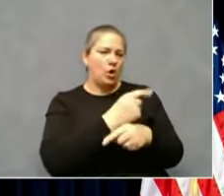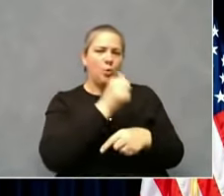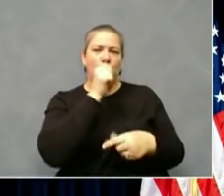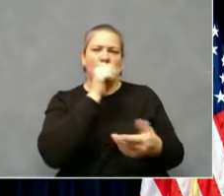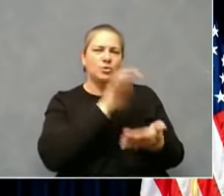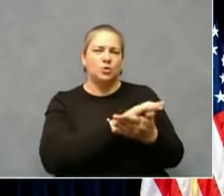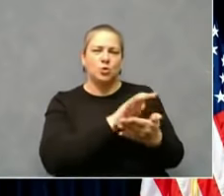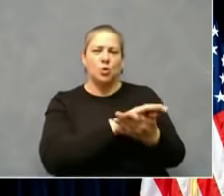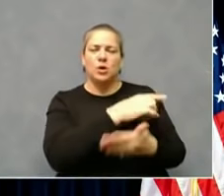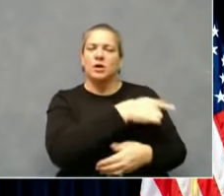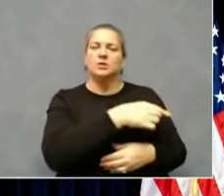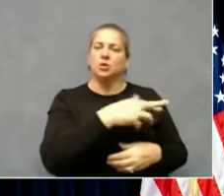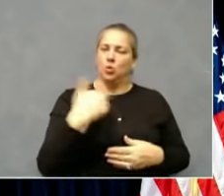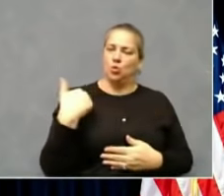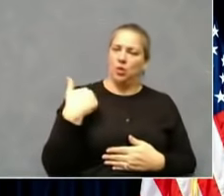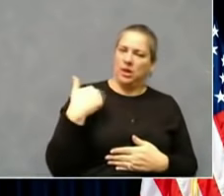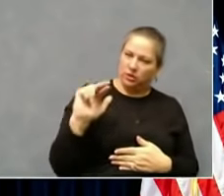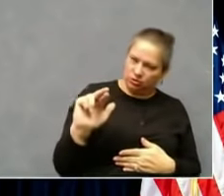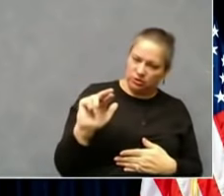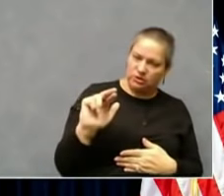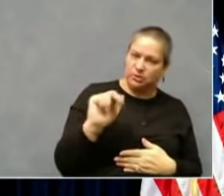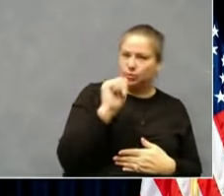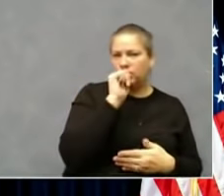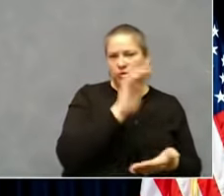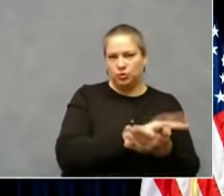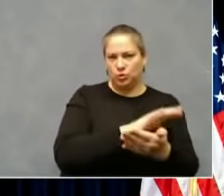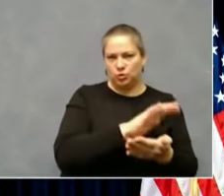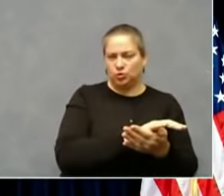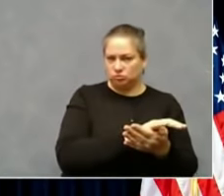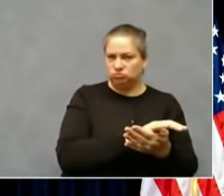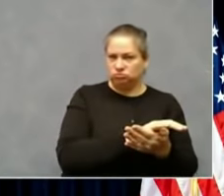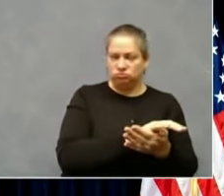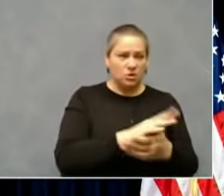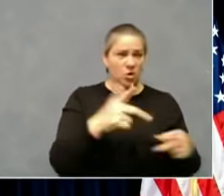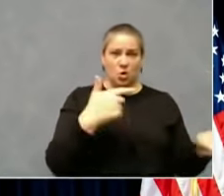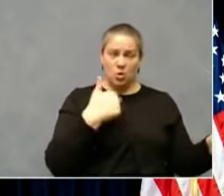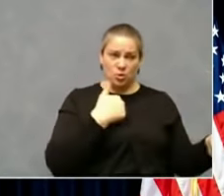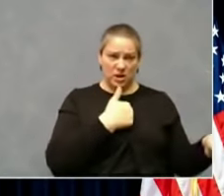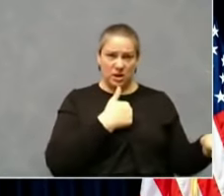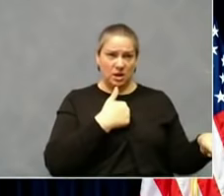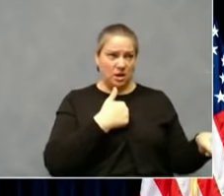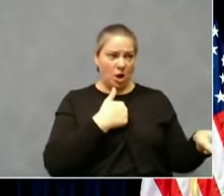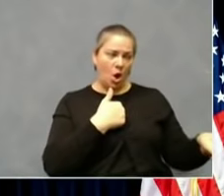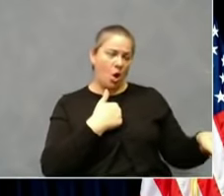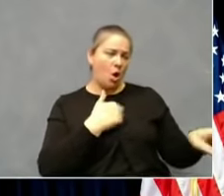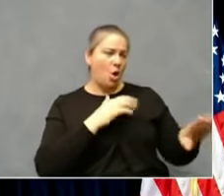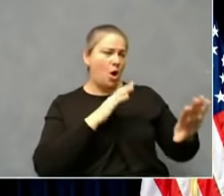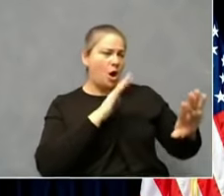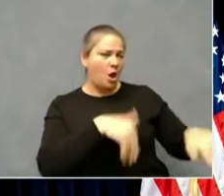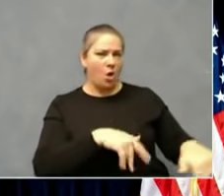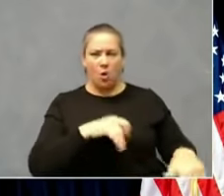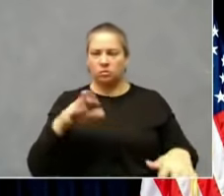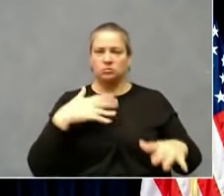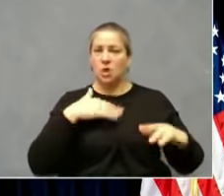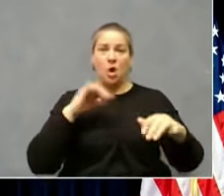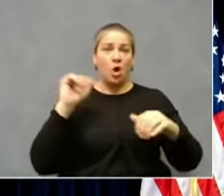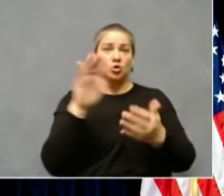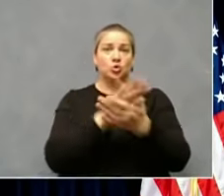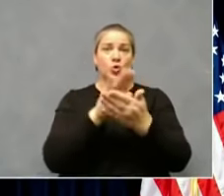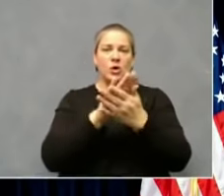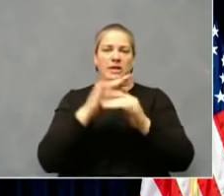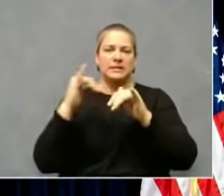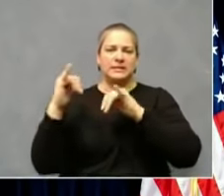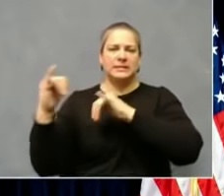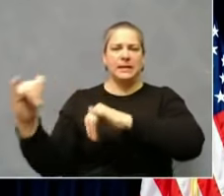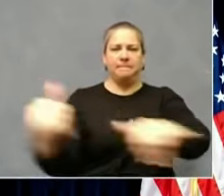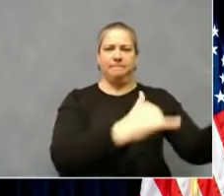private schools. And we're not treating any school differently. We're treating them all the same. In other words, we are not